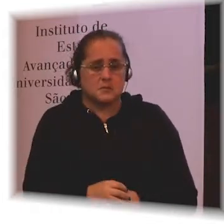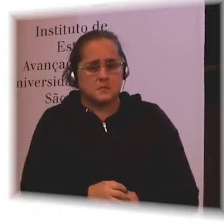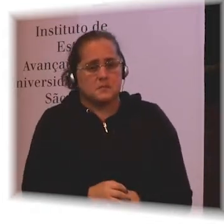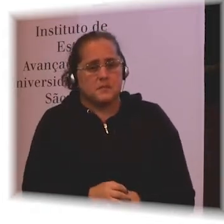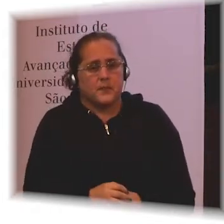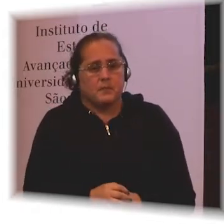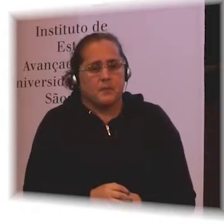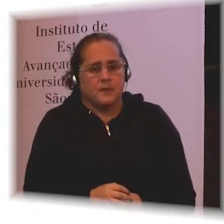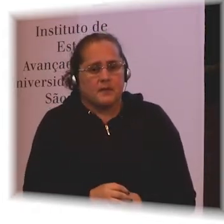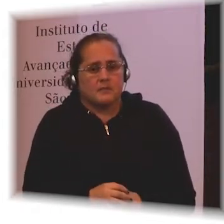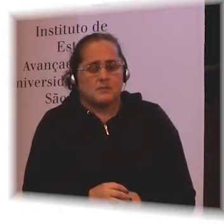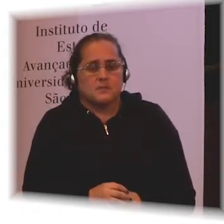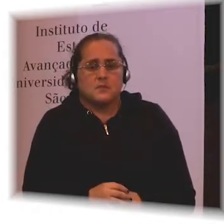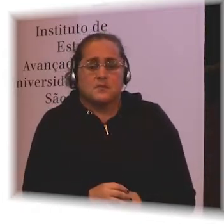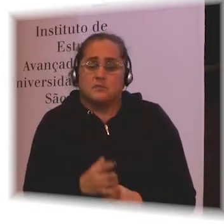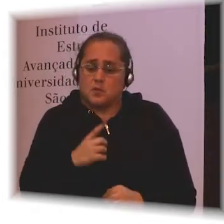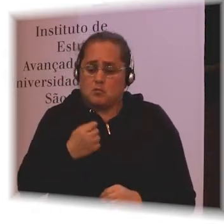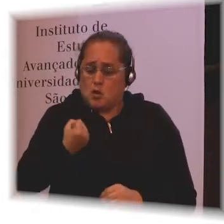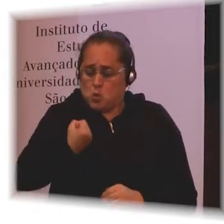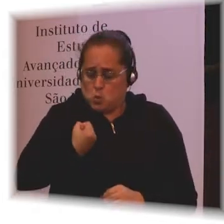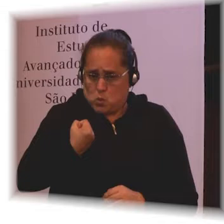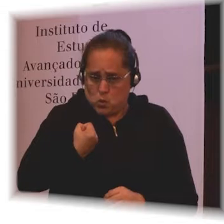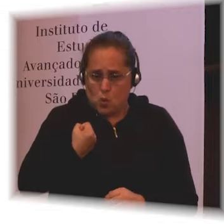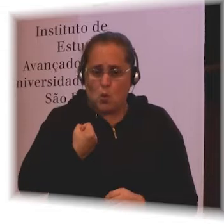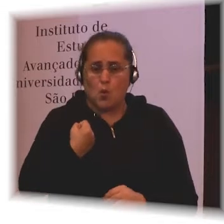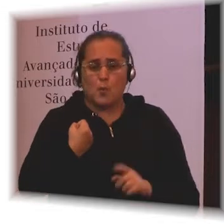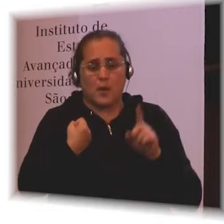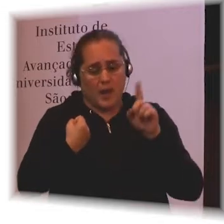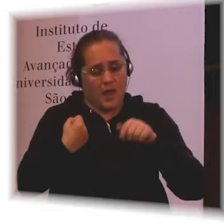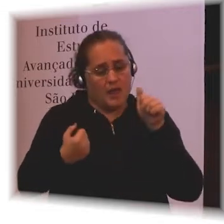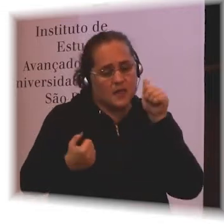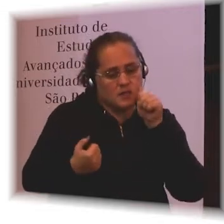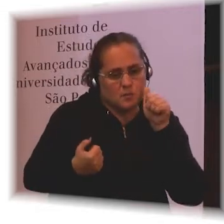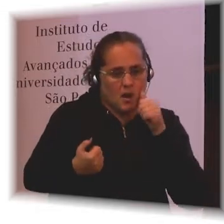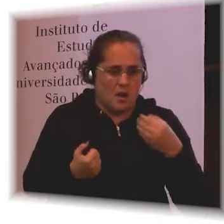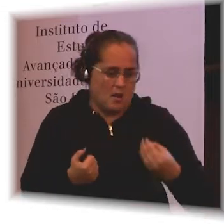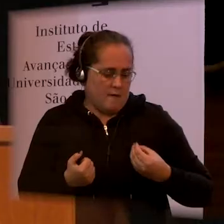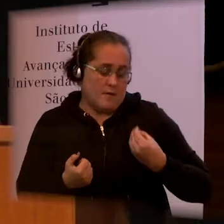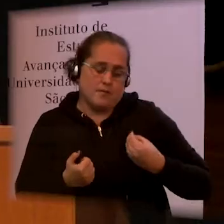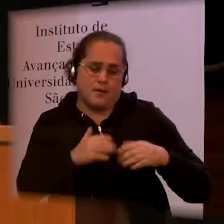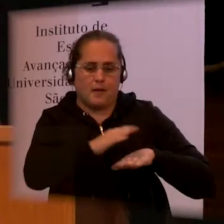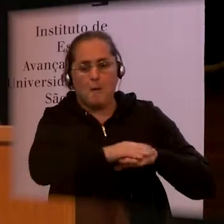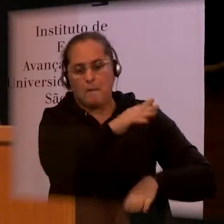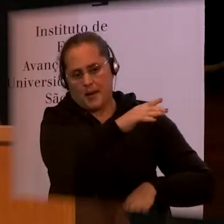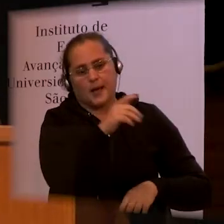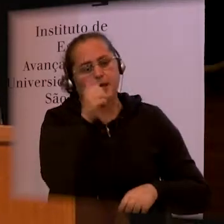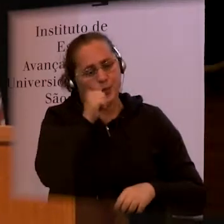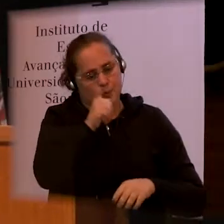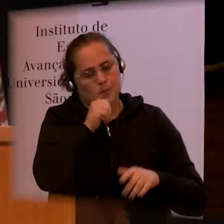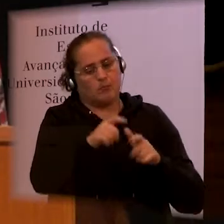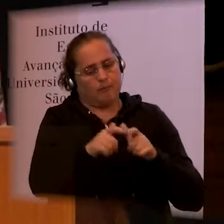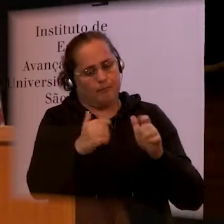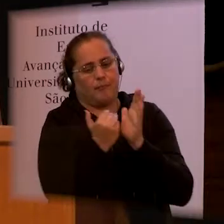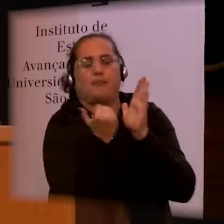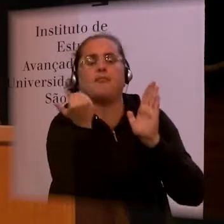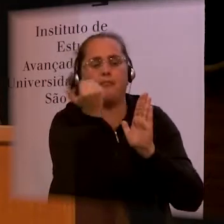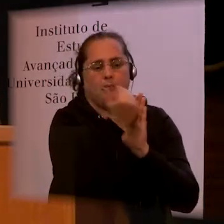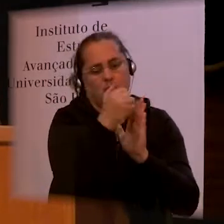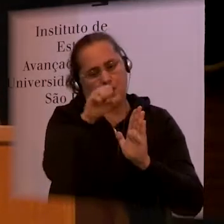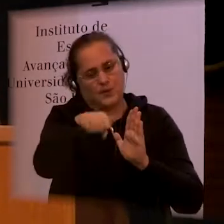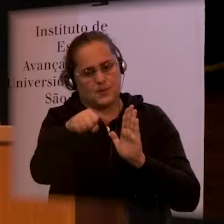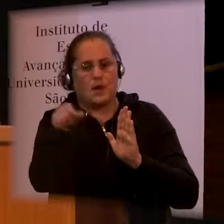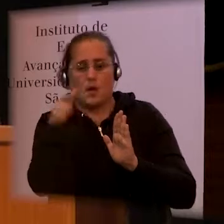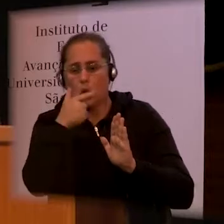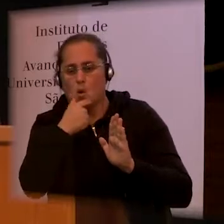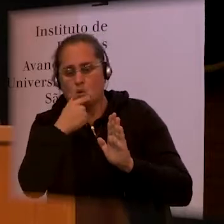live longer than men. And I'm showing you this pattern because this is what you see everywhere in the world. So what we found in